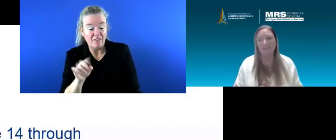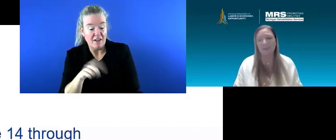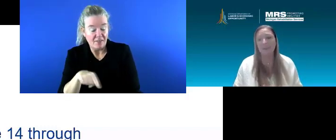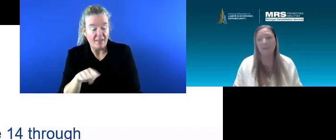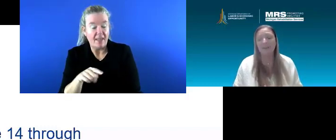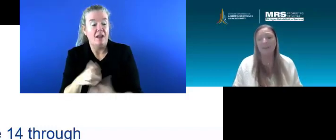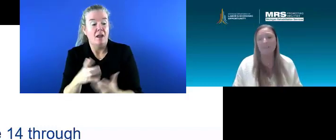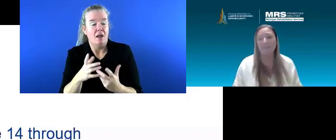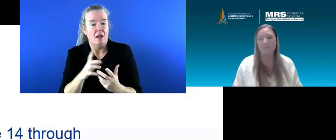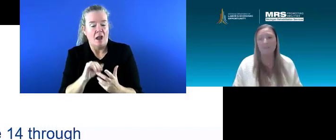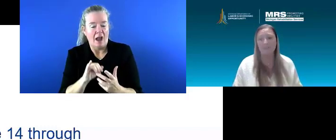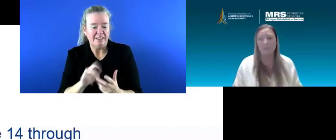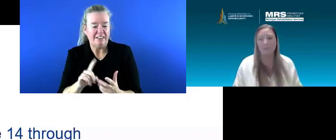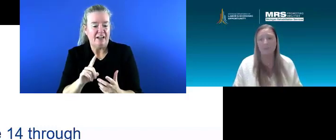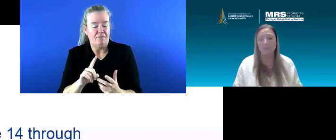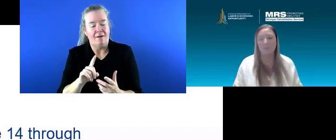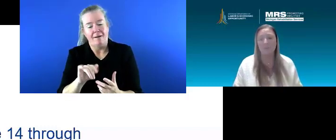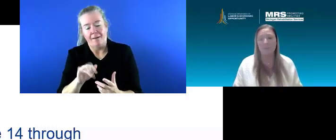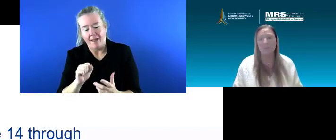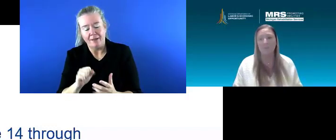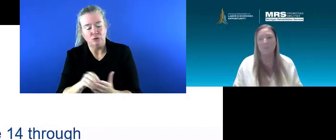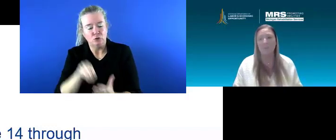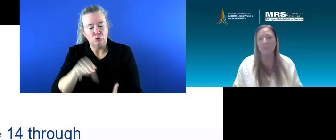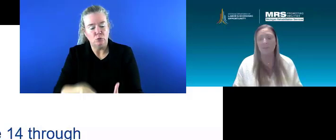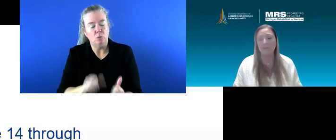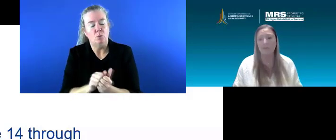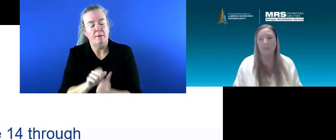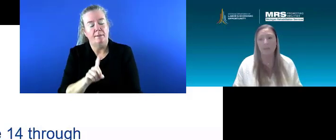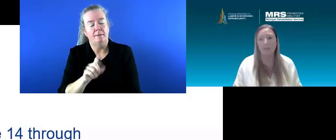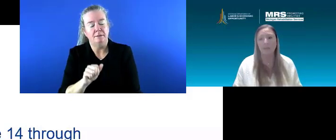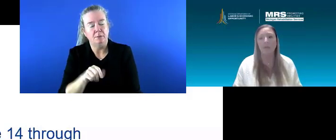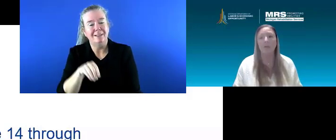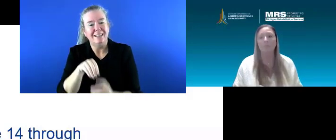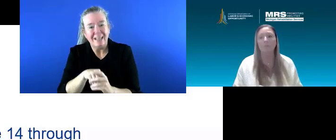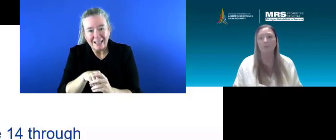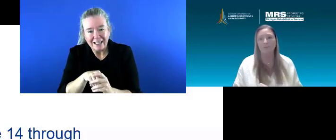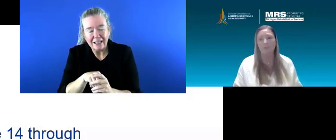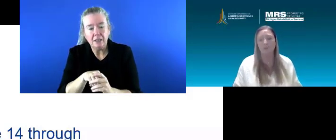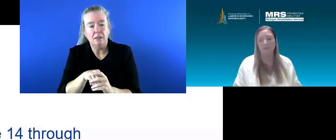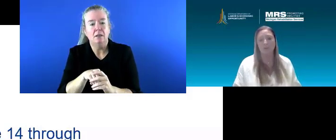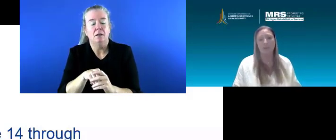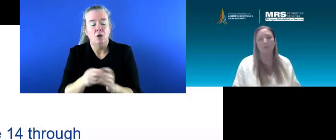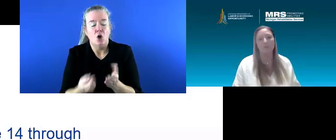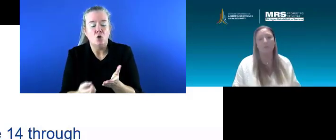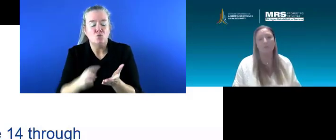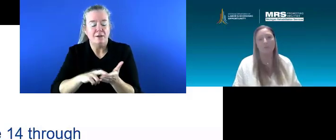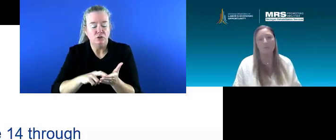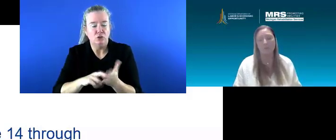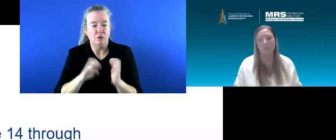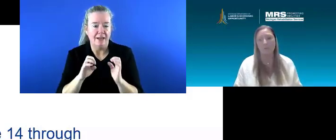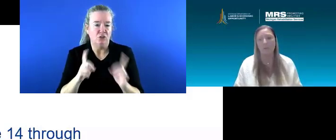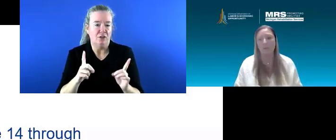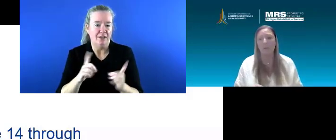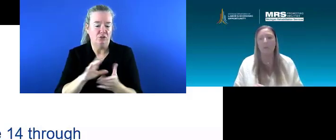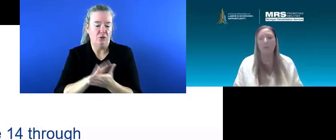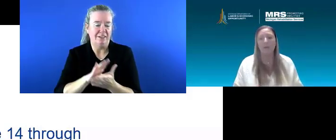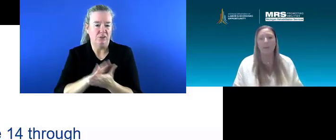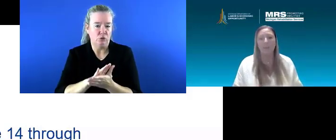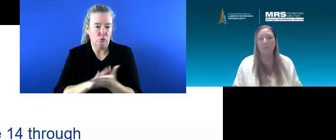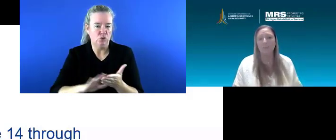identified as a student with a disability in a registered educational institution.